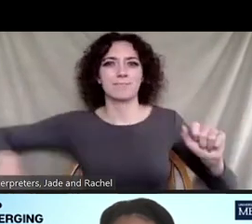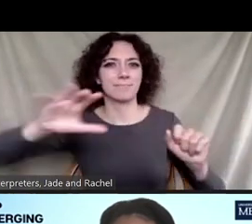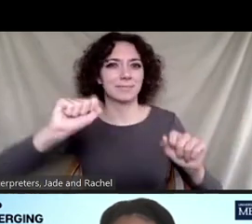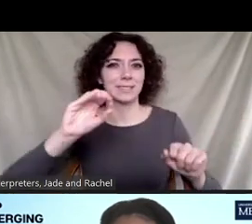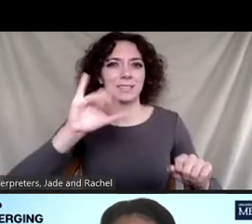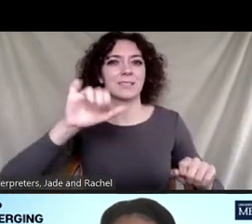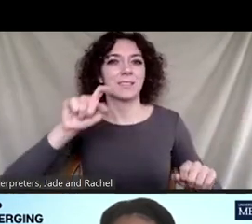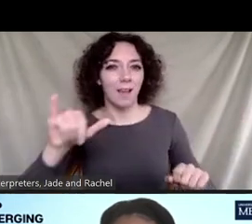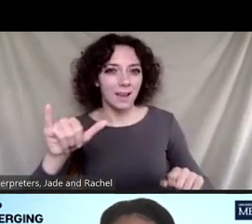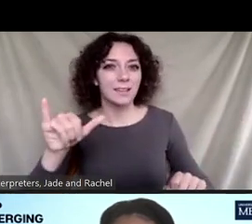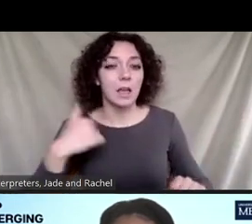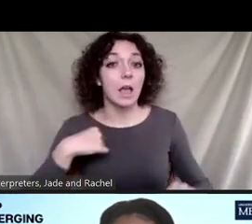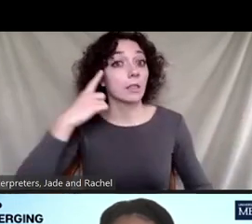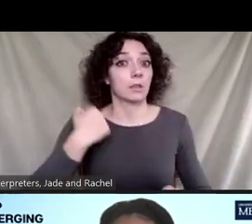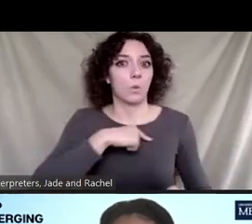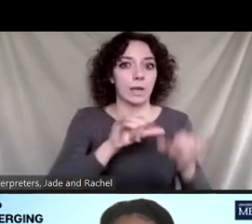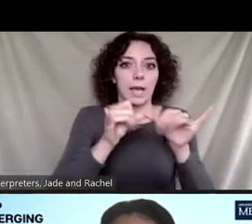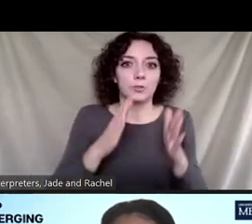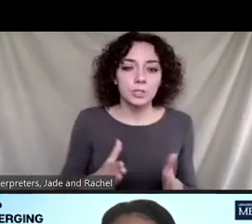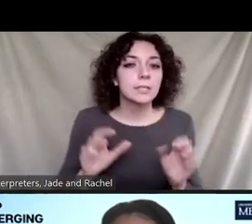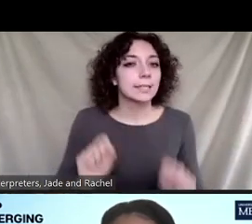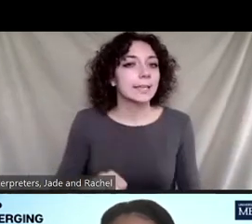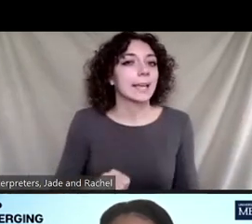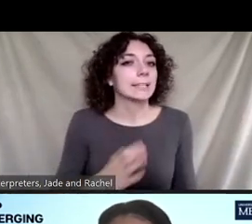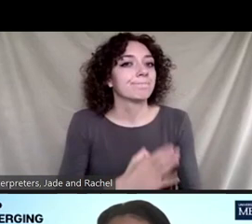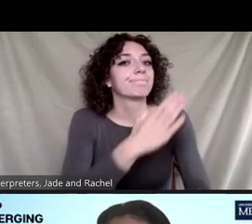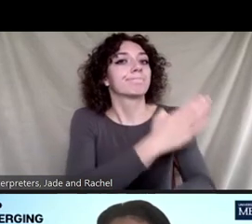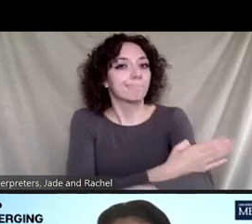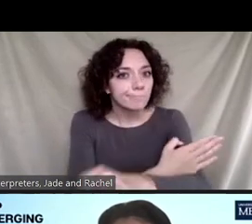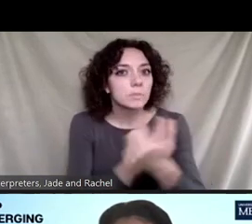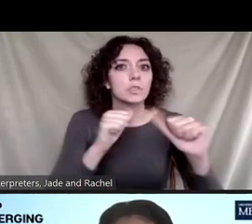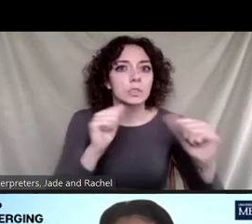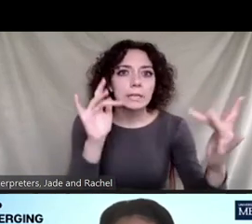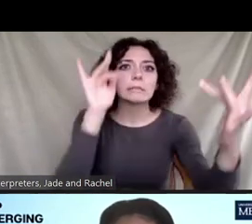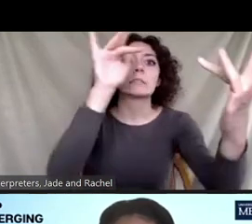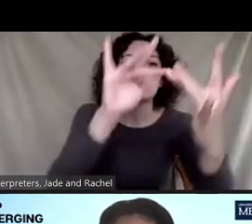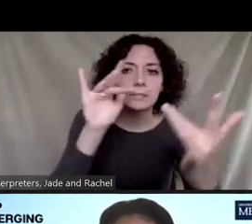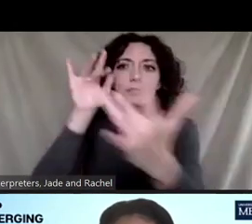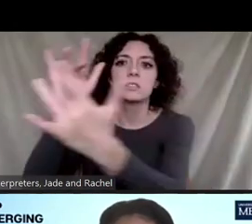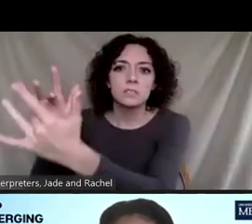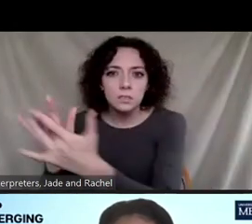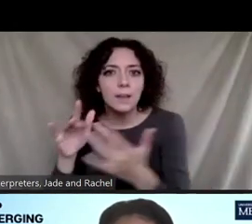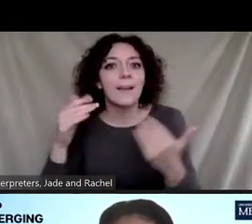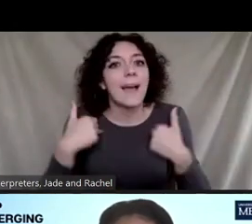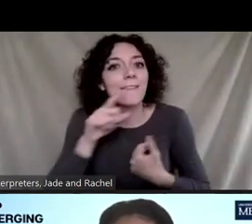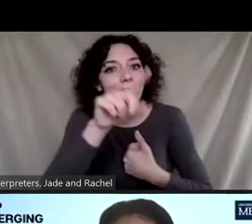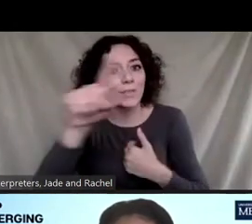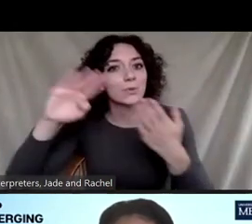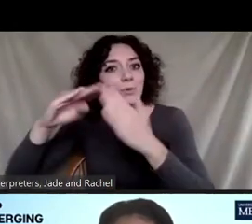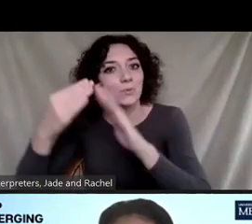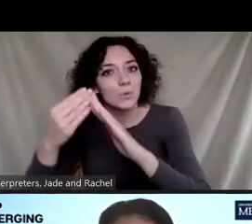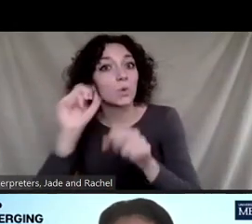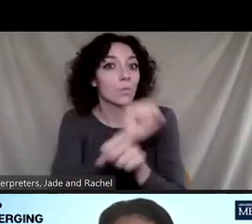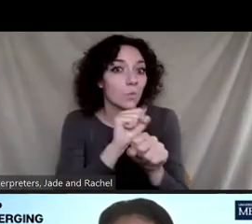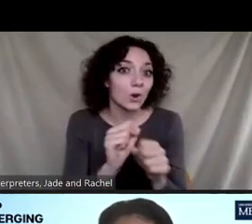I think that we, as engineers, could do a better job reaching out and having those communities work on our